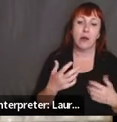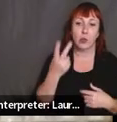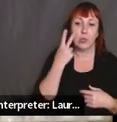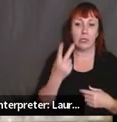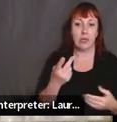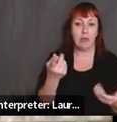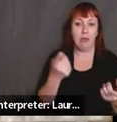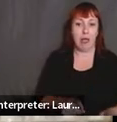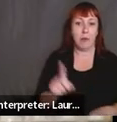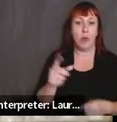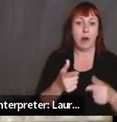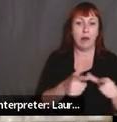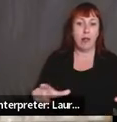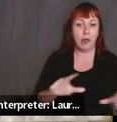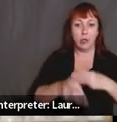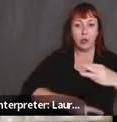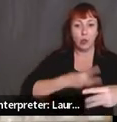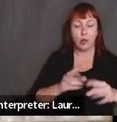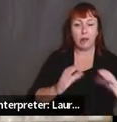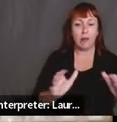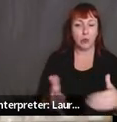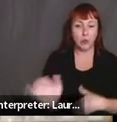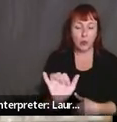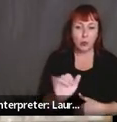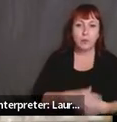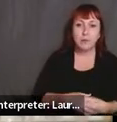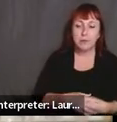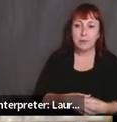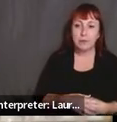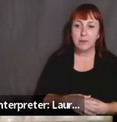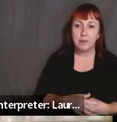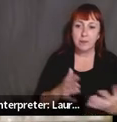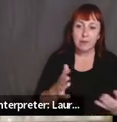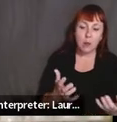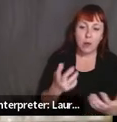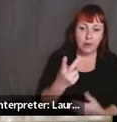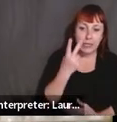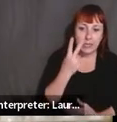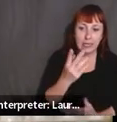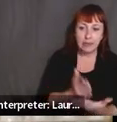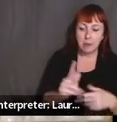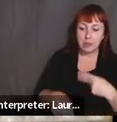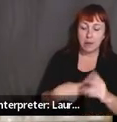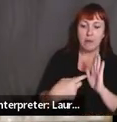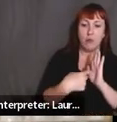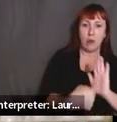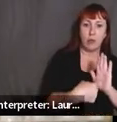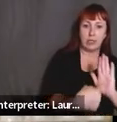and in the classroom is that there needs to be some sort of representation.